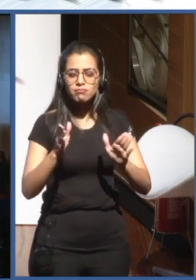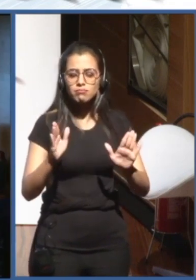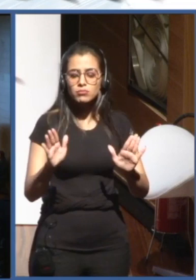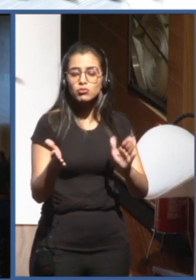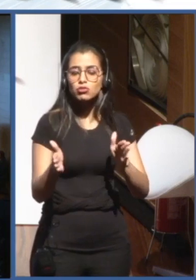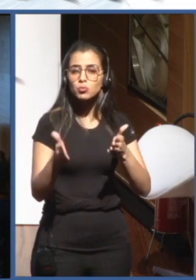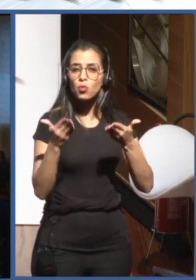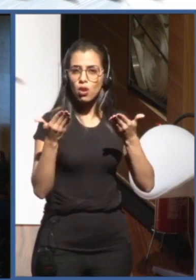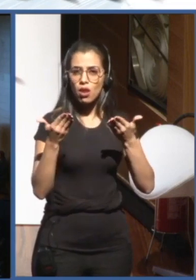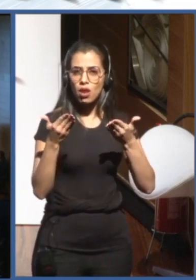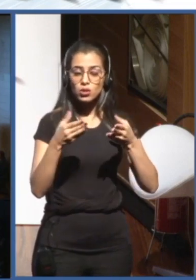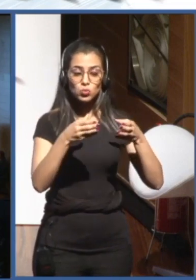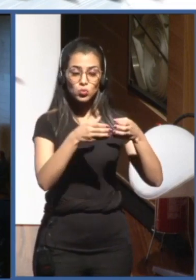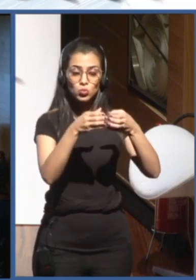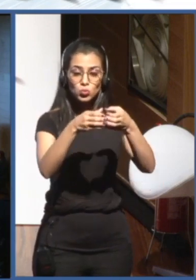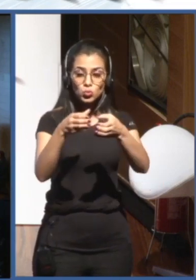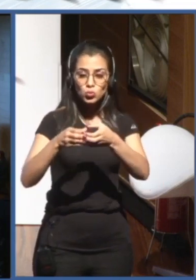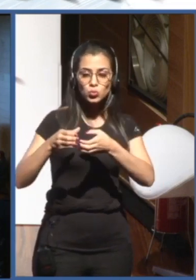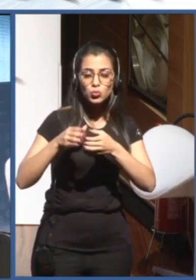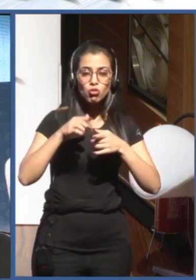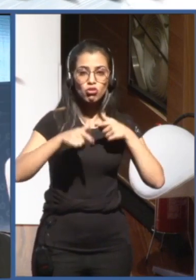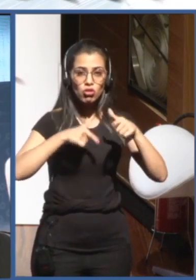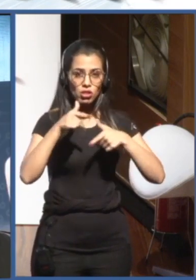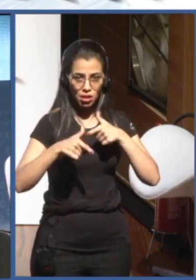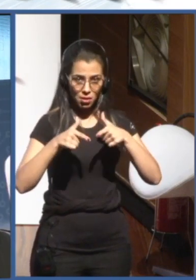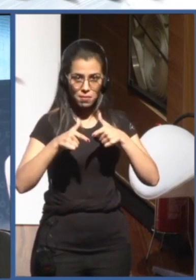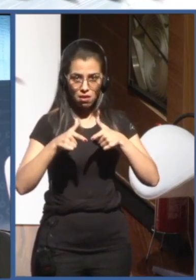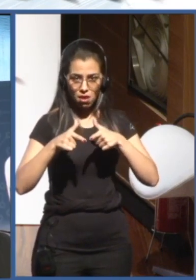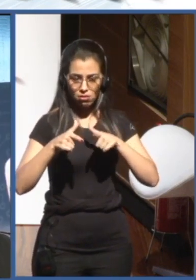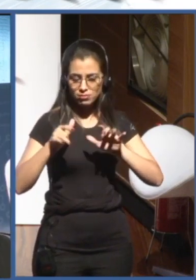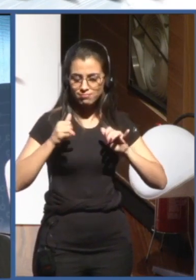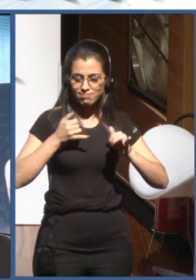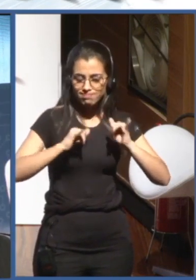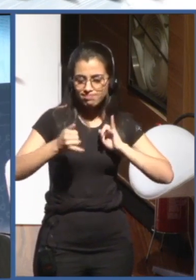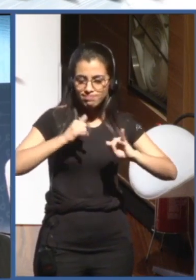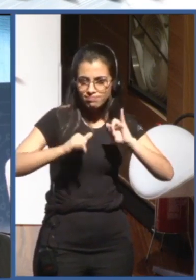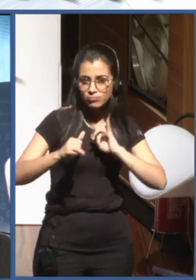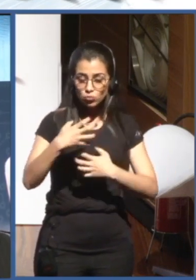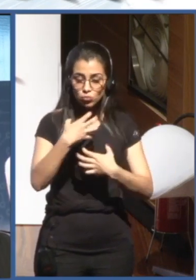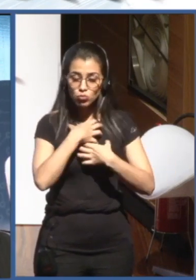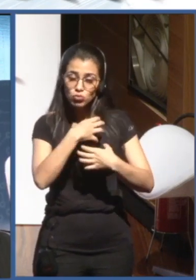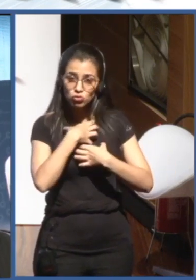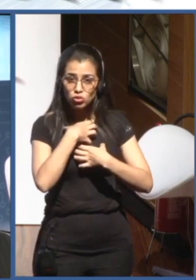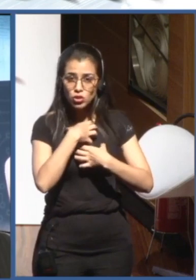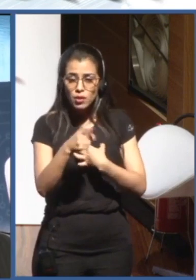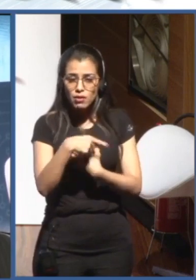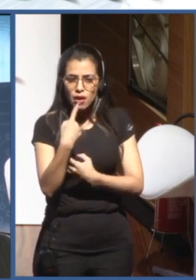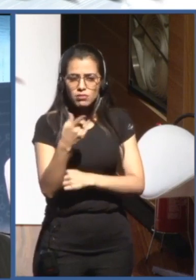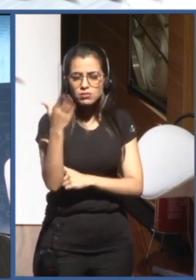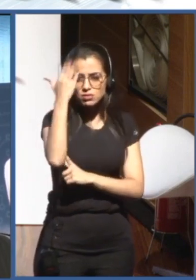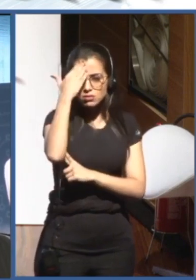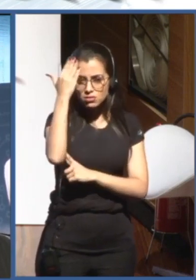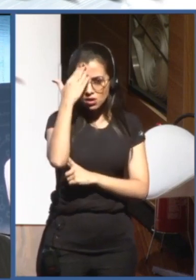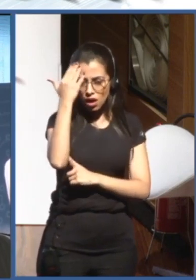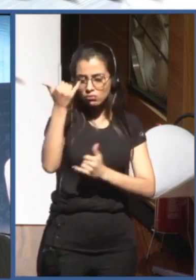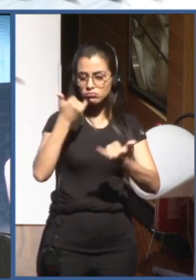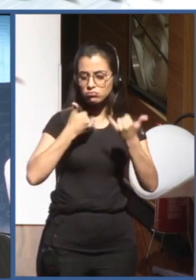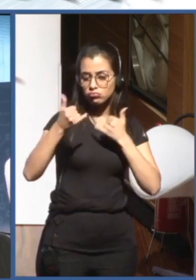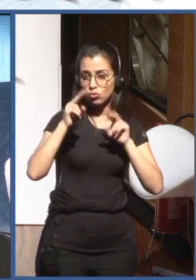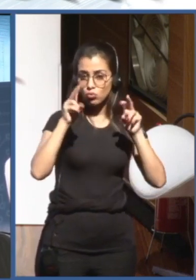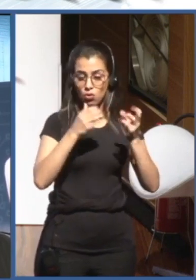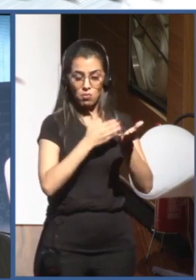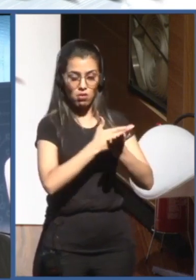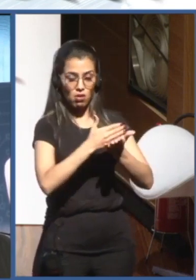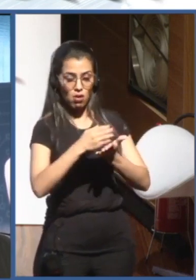between the working groups and as you heard about the OECD initiative on observatory or other initiatives on